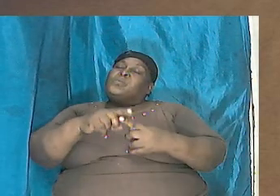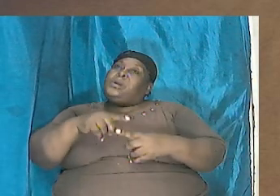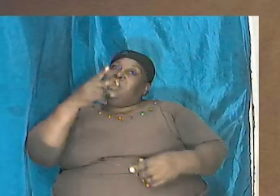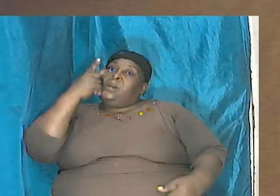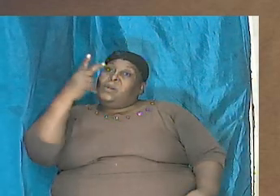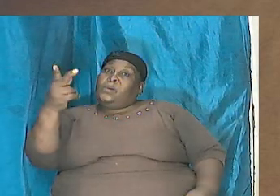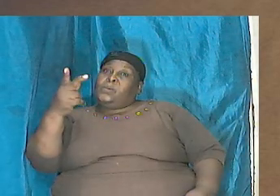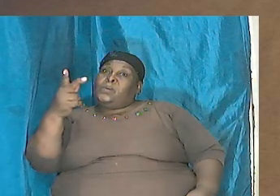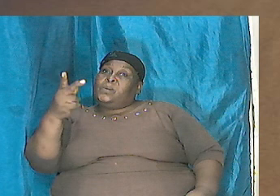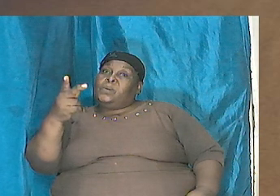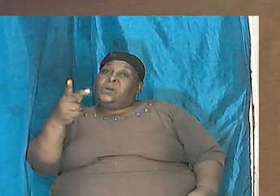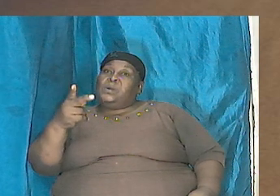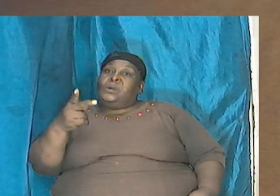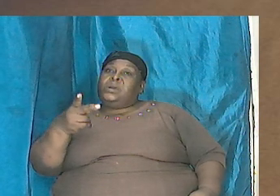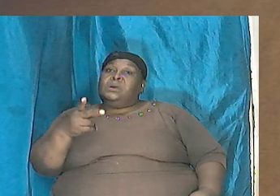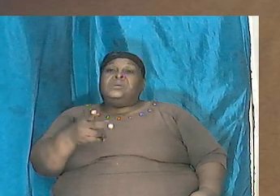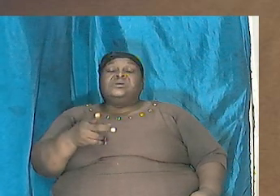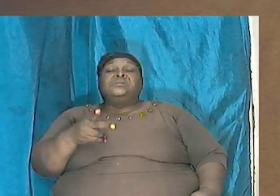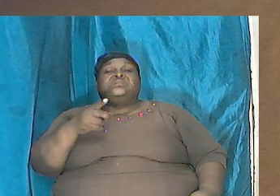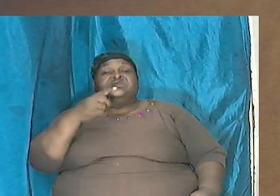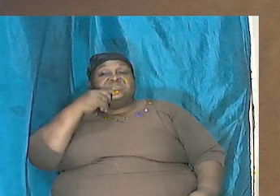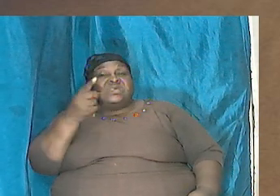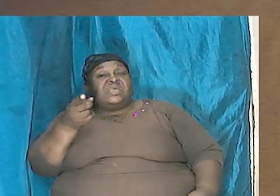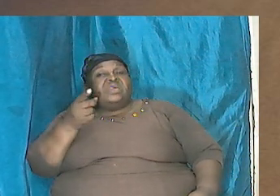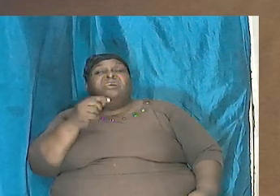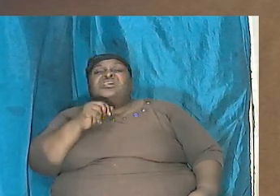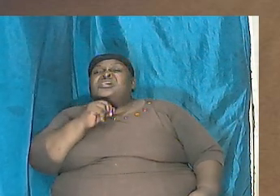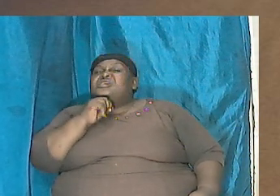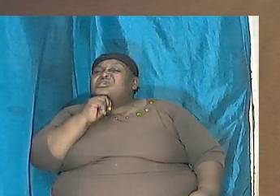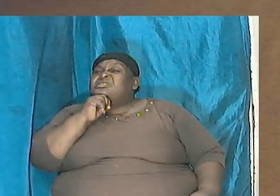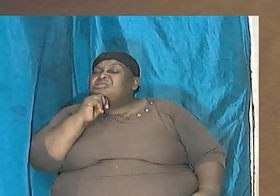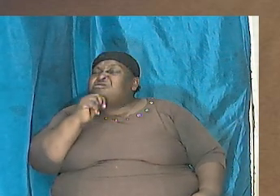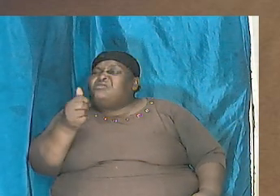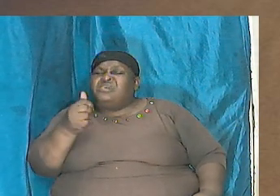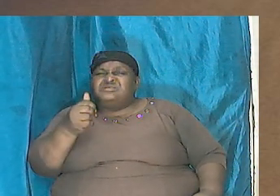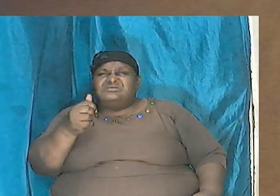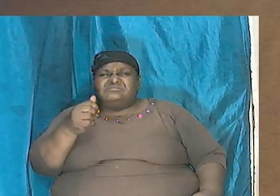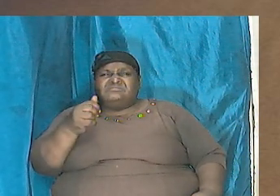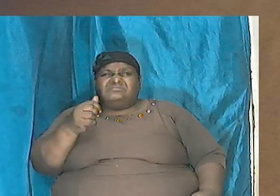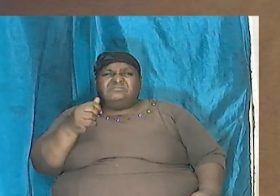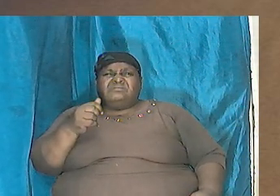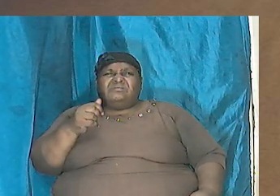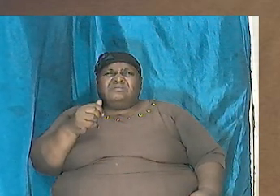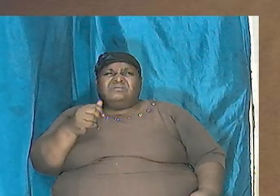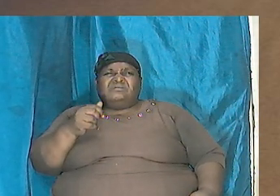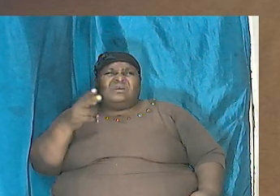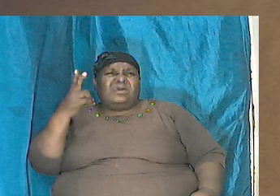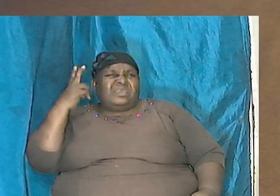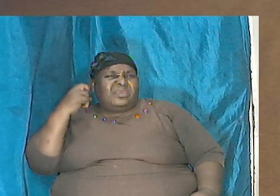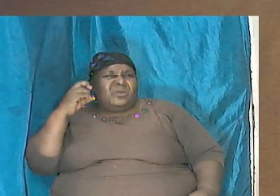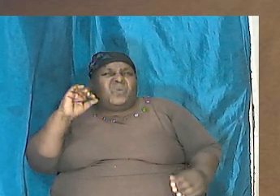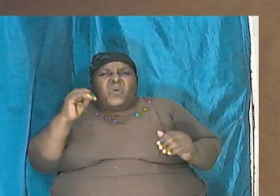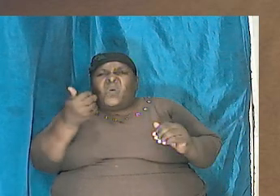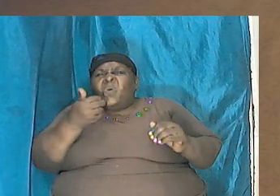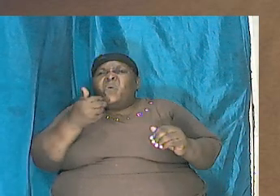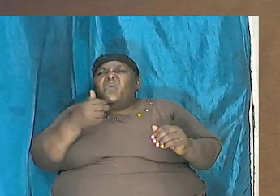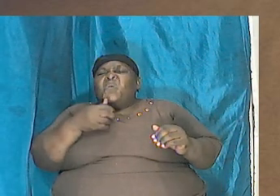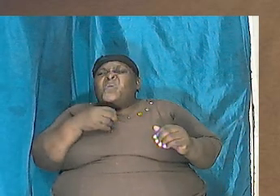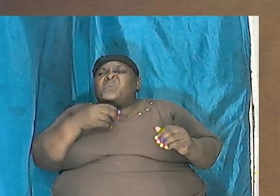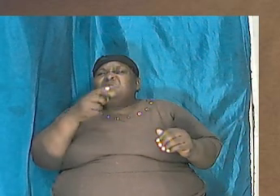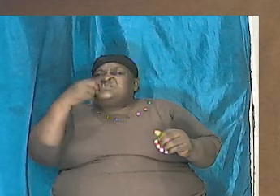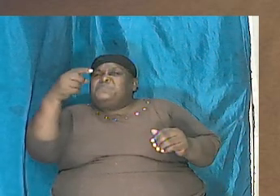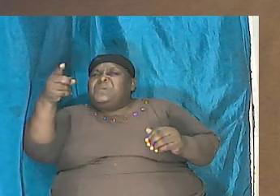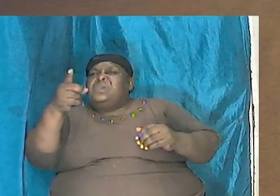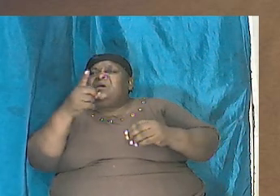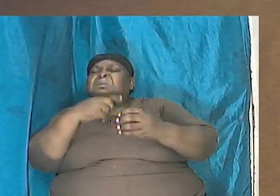it is a description not unfamiliar to how they describe the dinosaurs